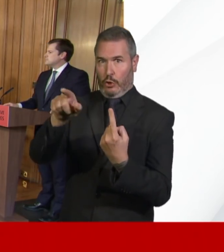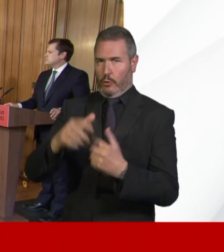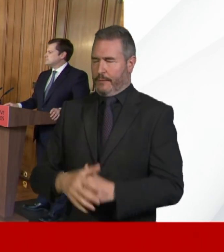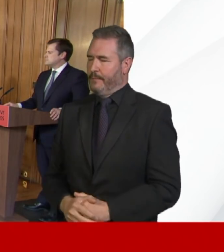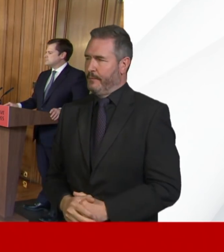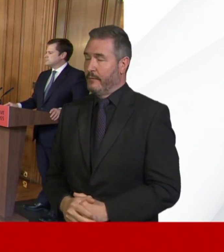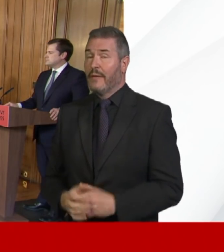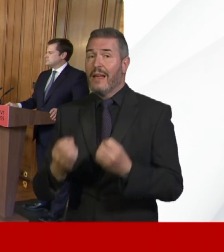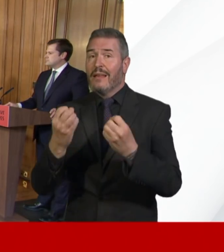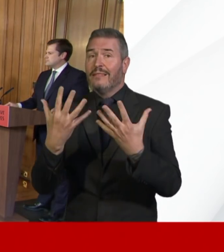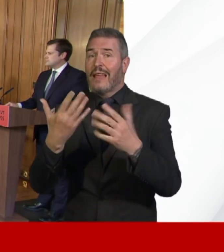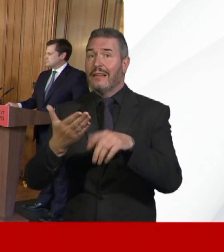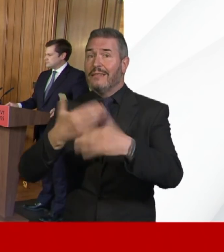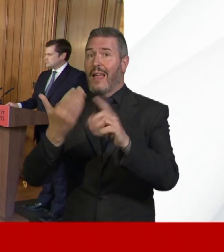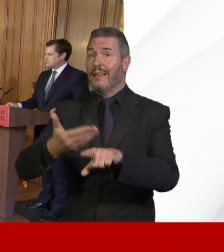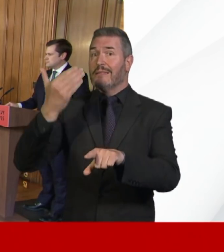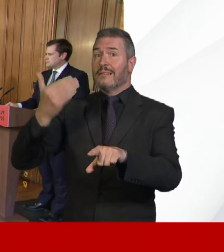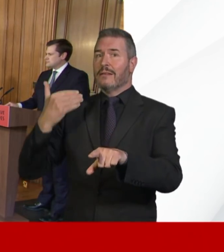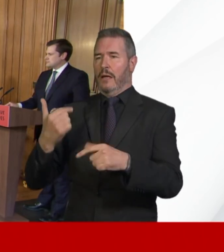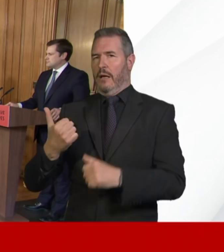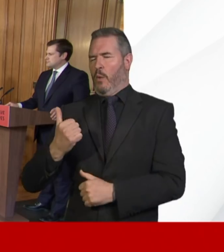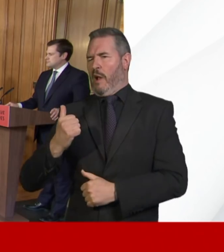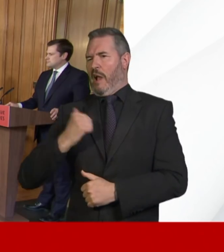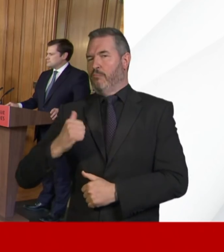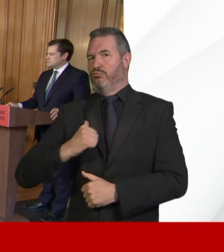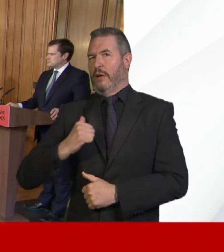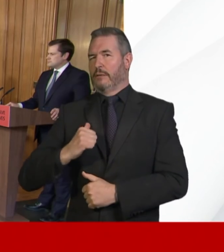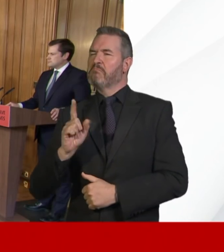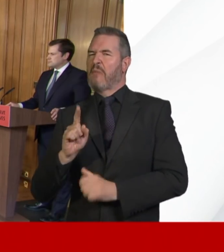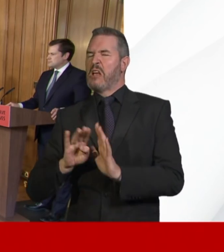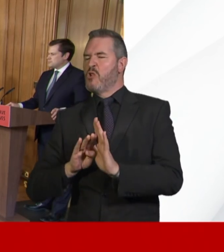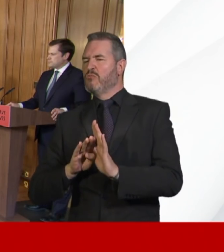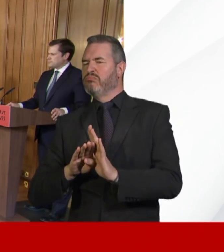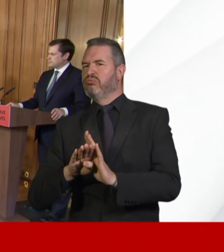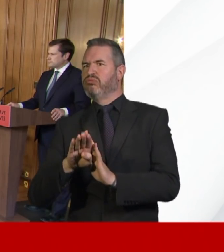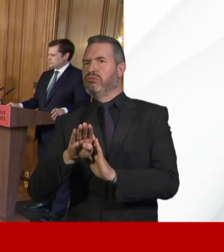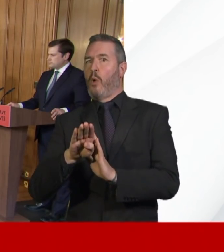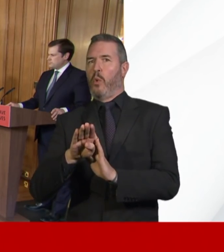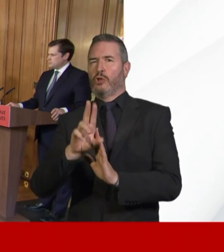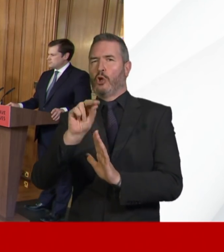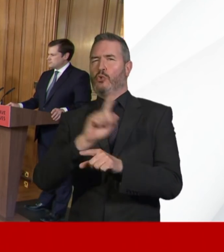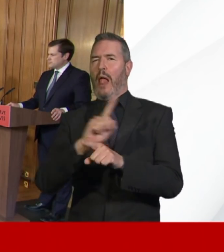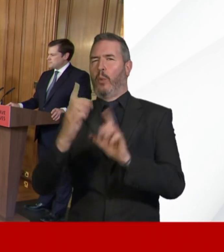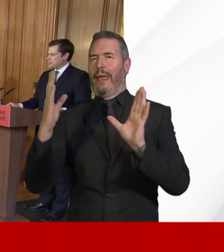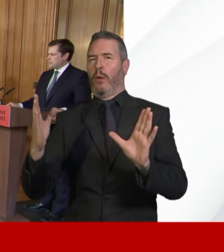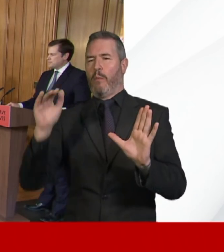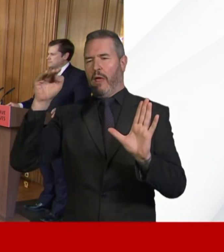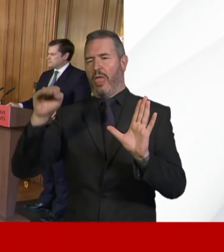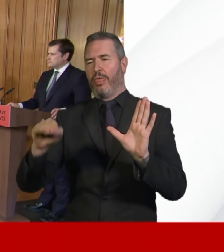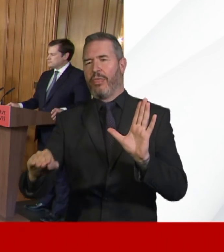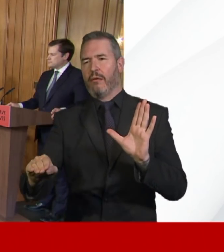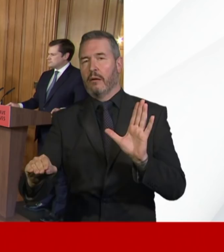days ago, the Prime Minister predicted the tide would be turned in 12 weeks. What's the current forecast?